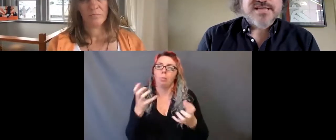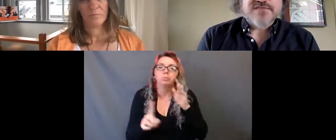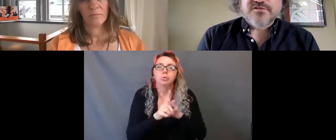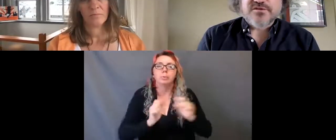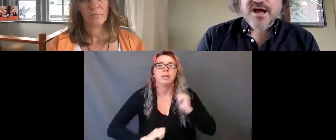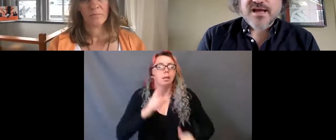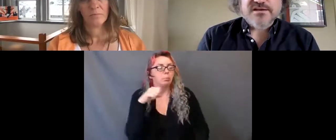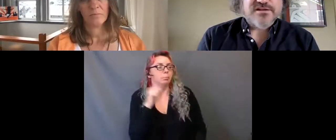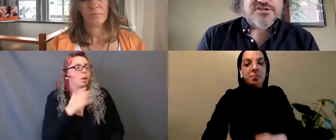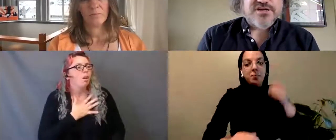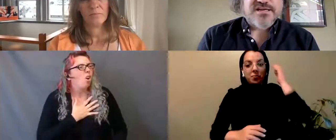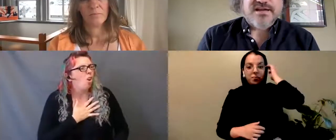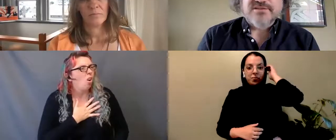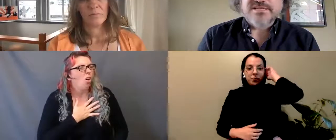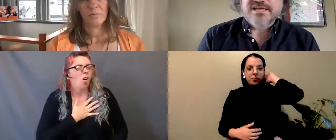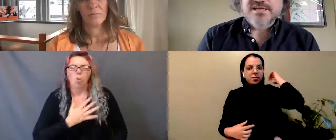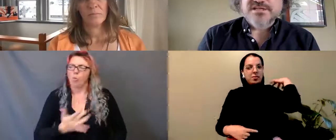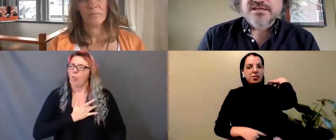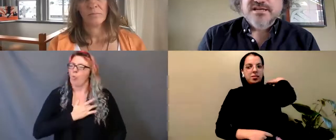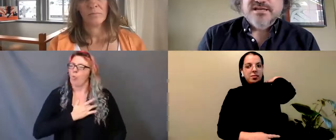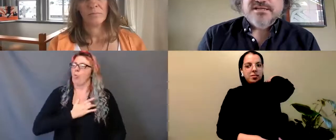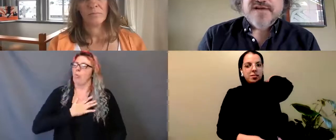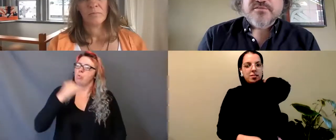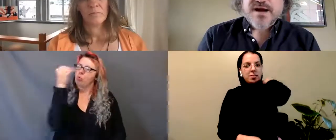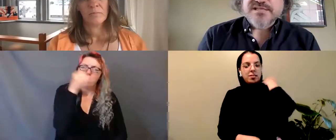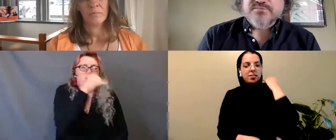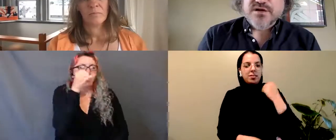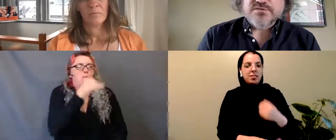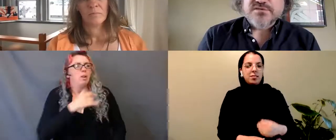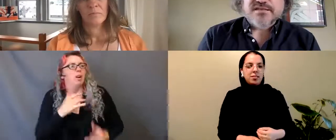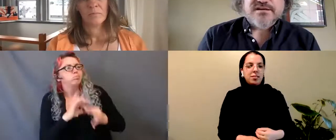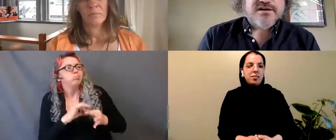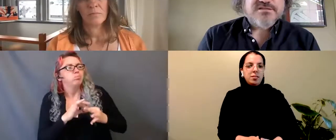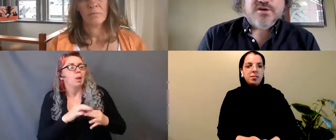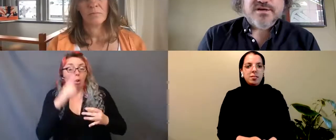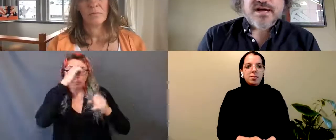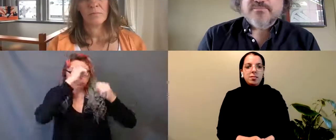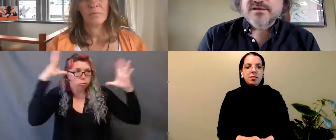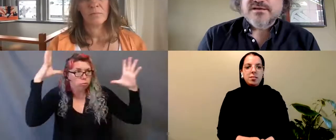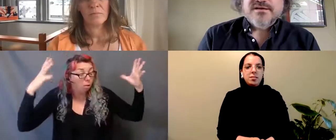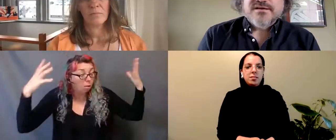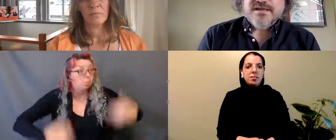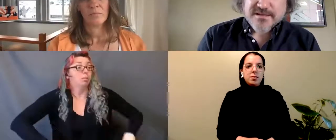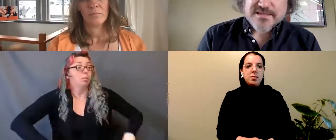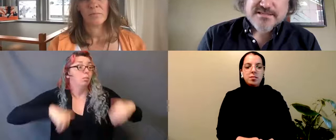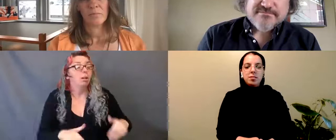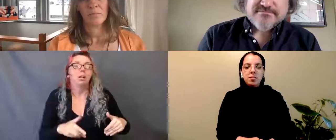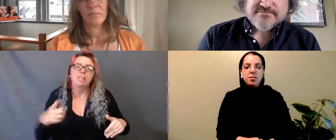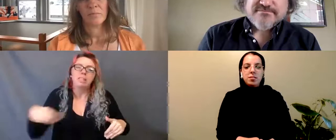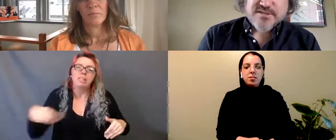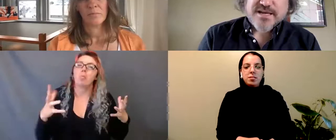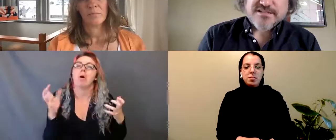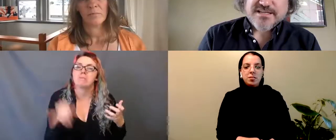To be taken for a ride on a journey, investigation. To have their minds blown and their hearts opened up. And yes,